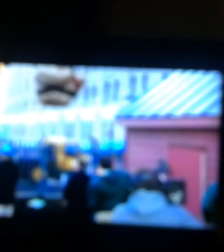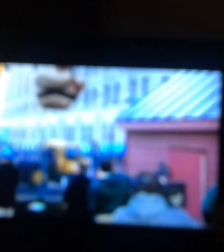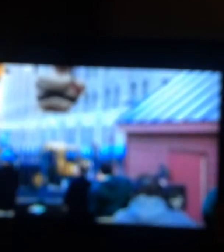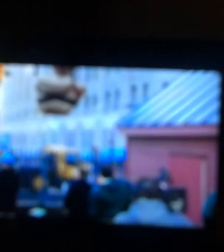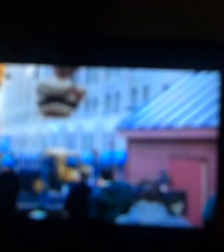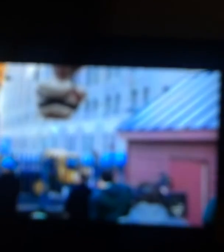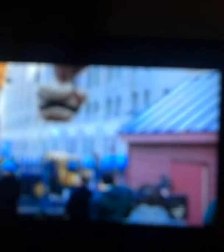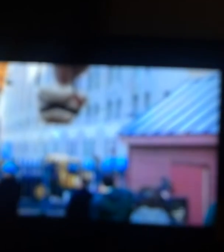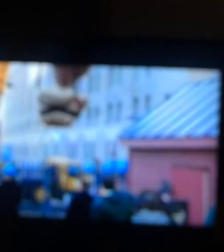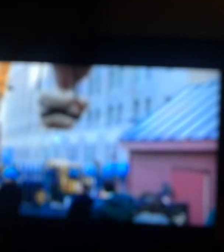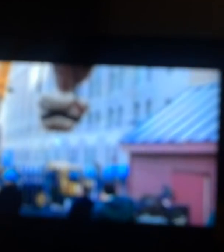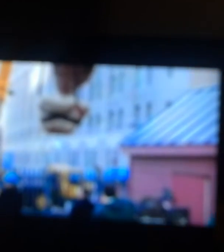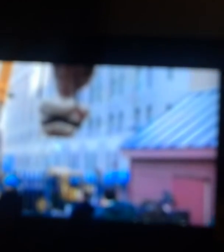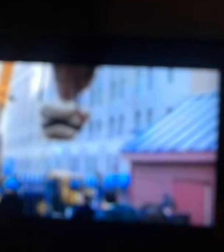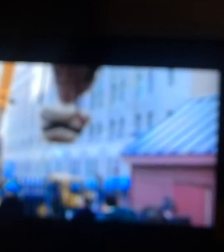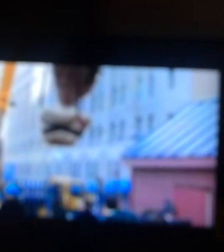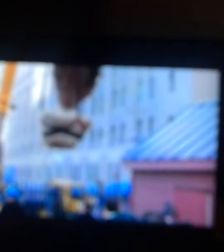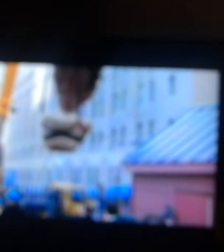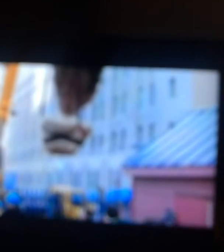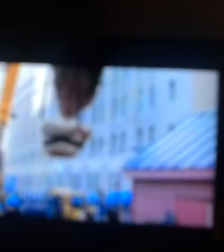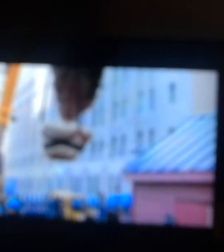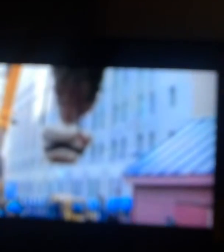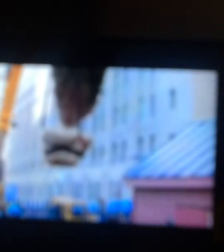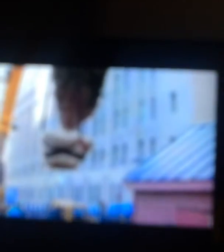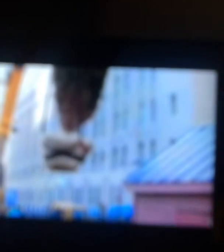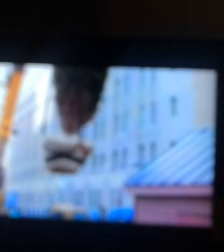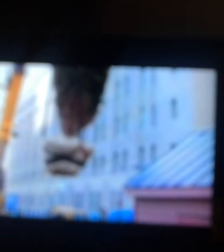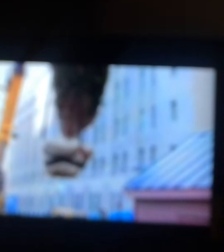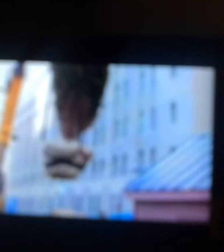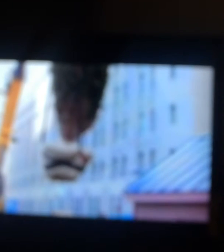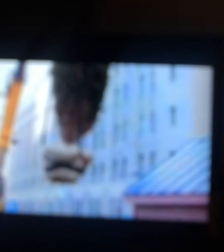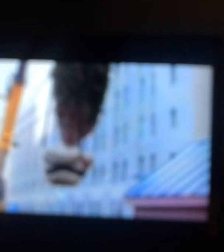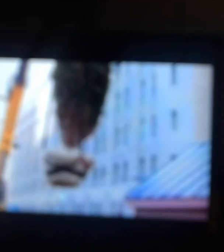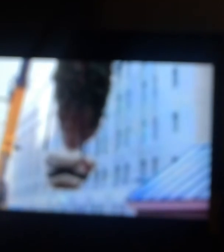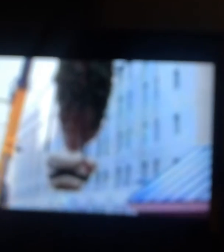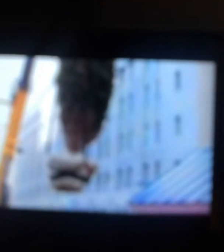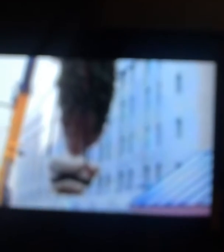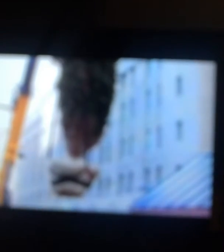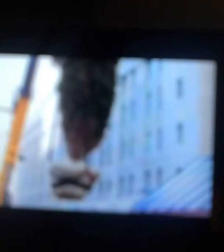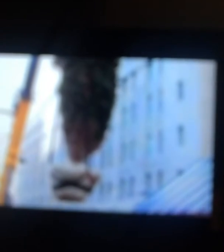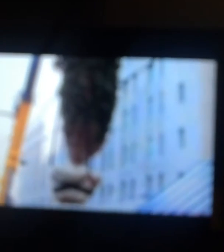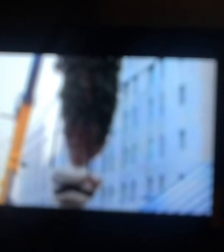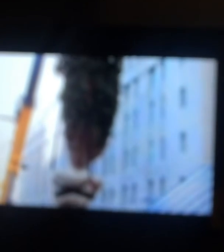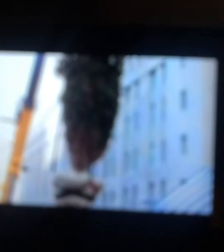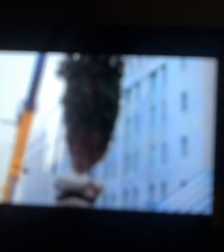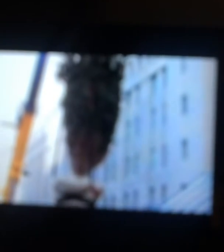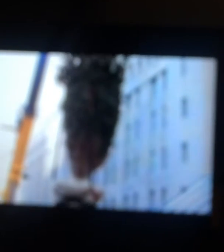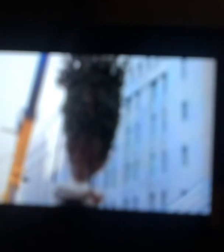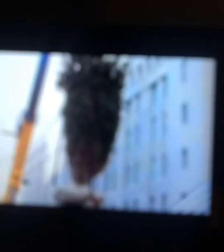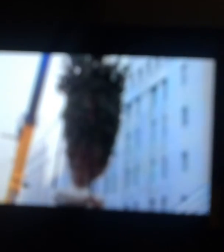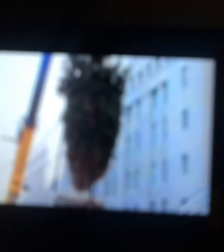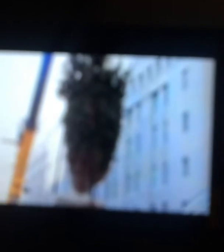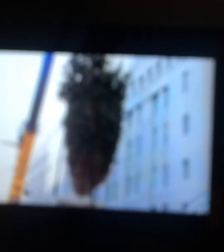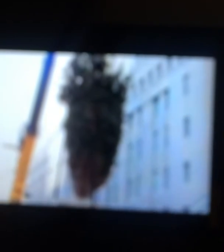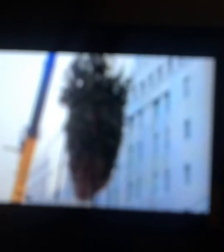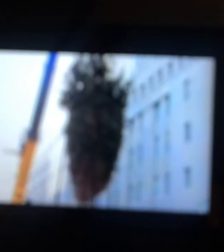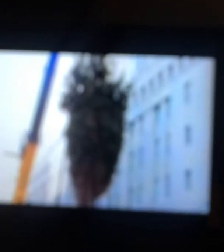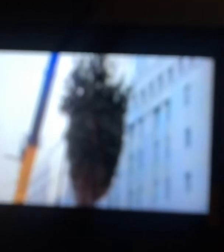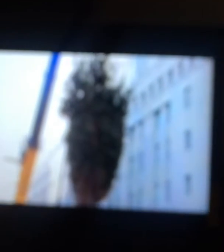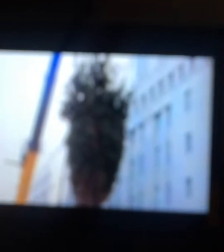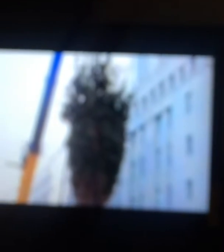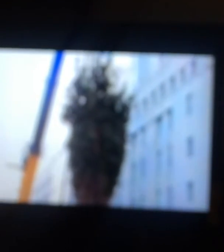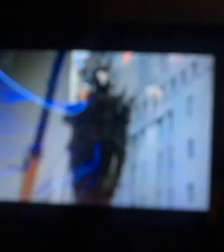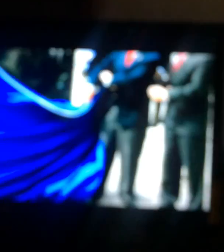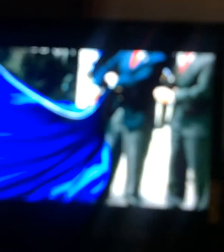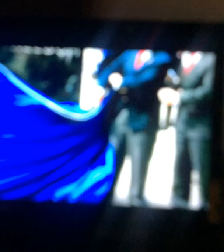speaks of the replacing of that tree with the Ares tree. He doesn't realize it, but it's going to happen two years later after he says